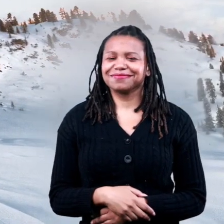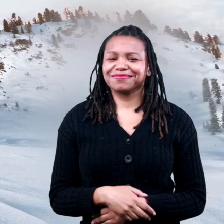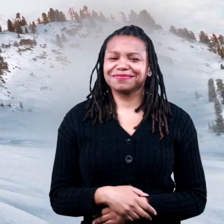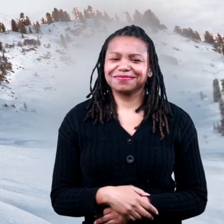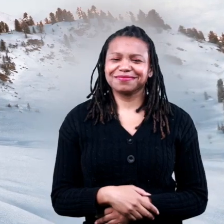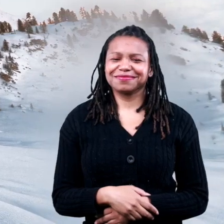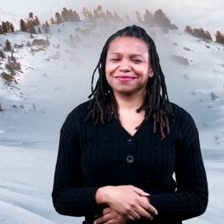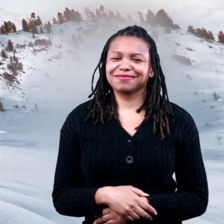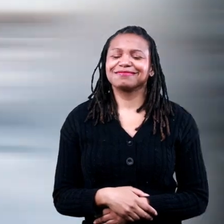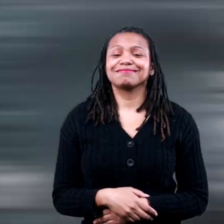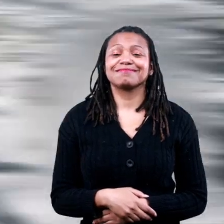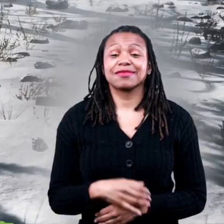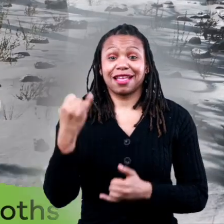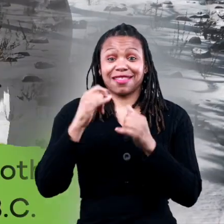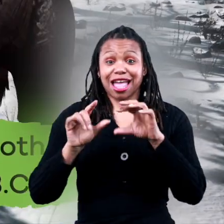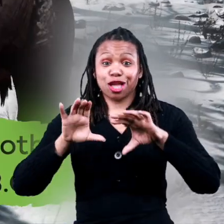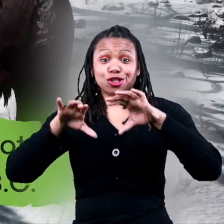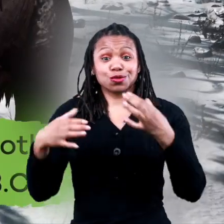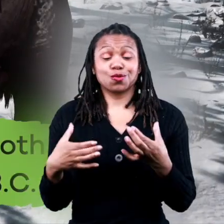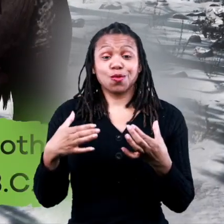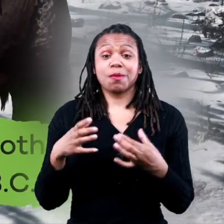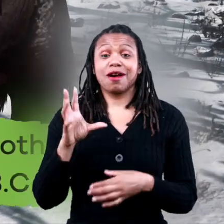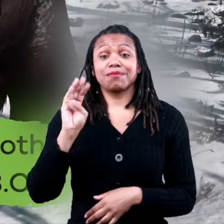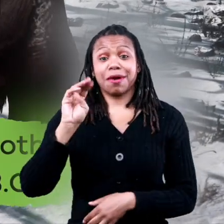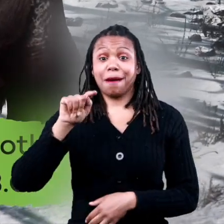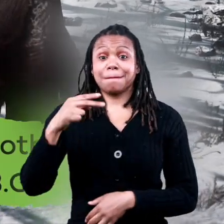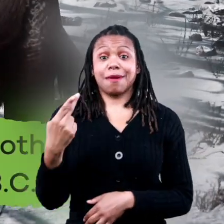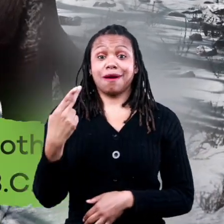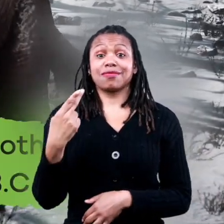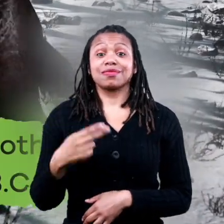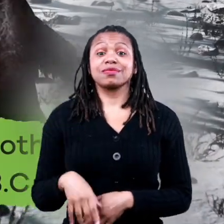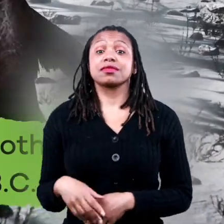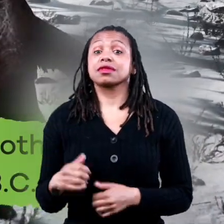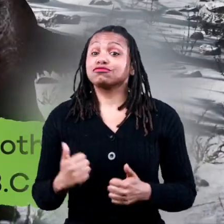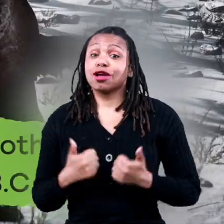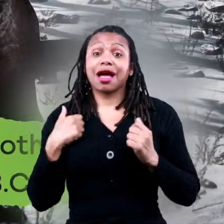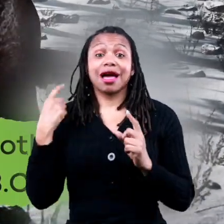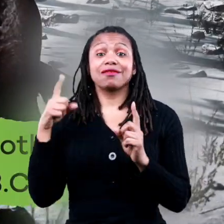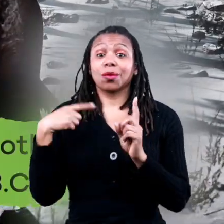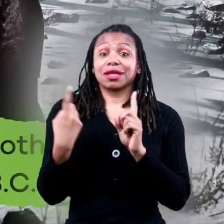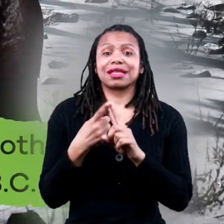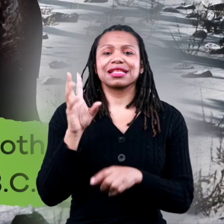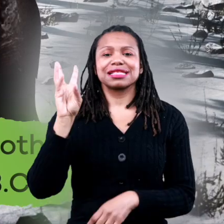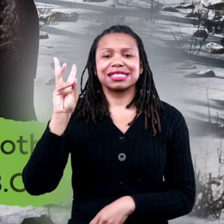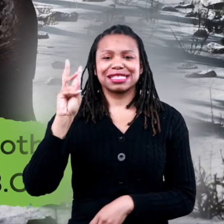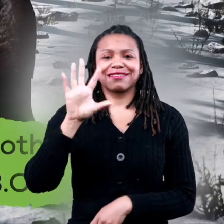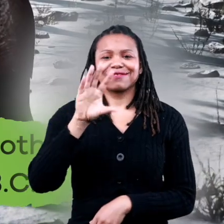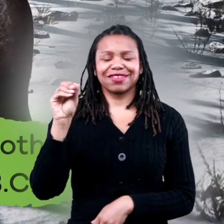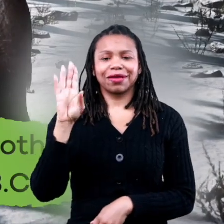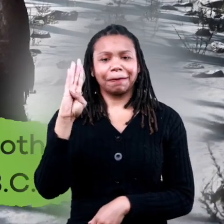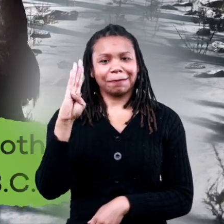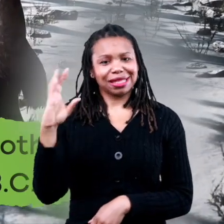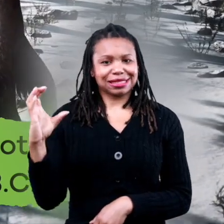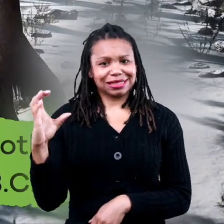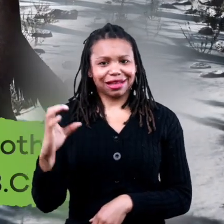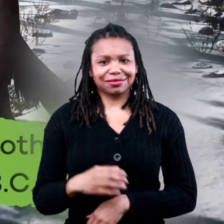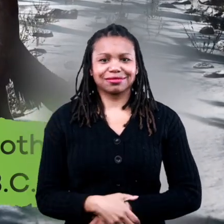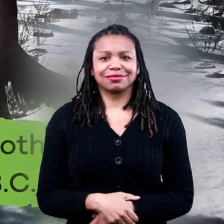fact the last known group of woolly mammoths survived until around the year